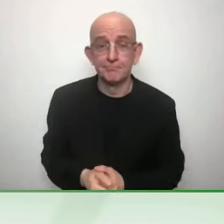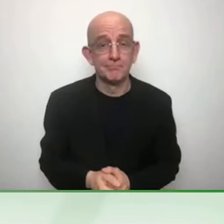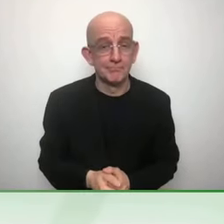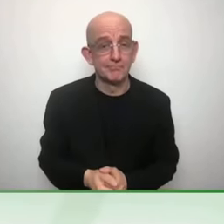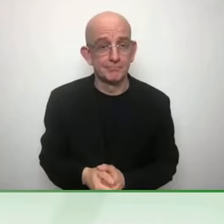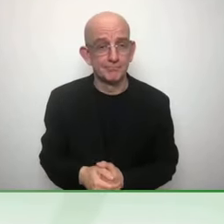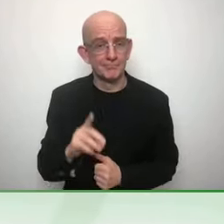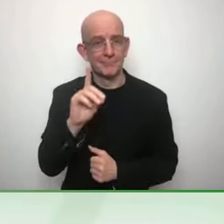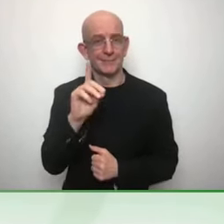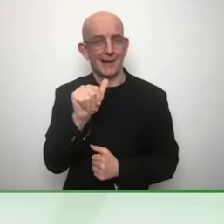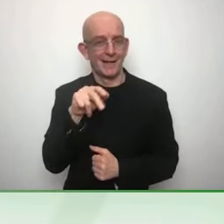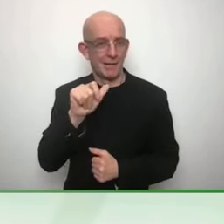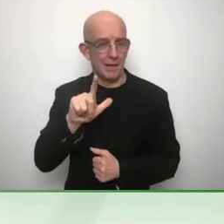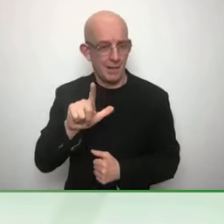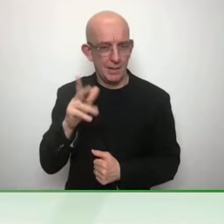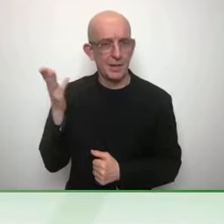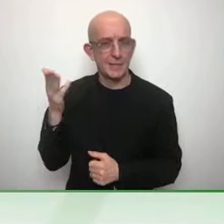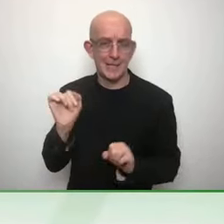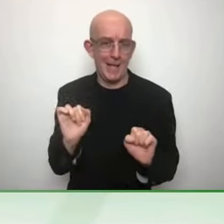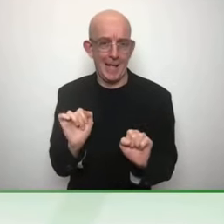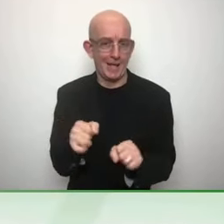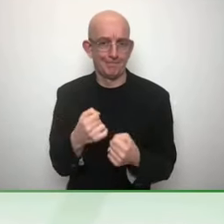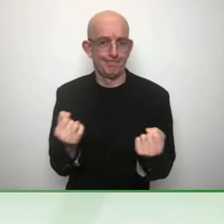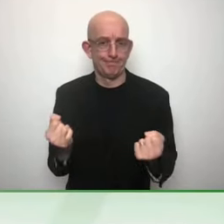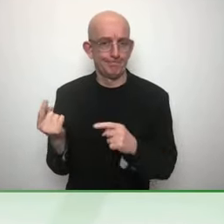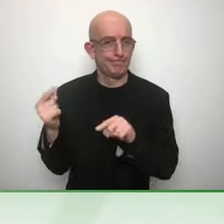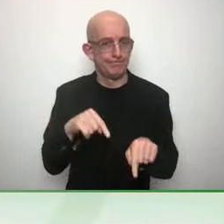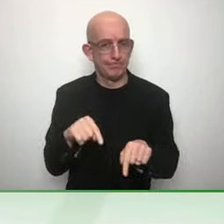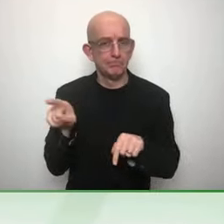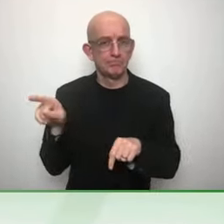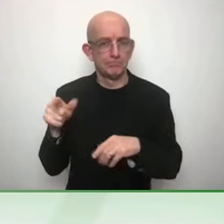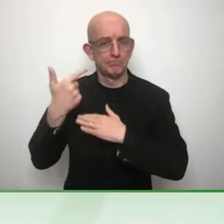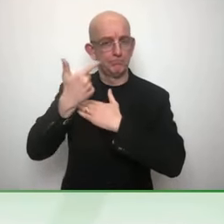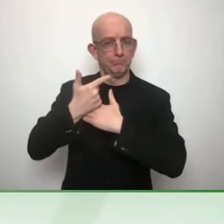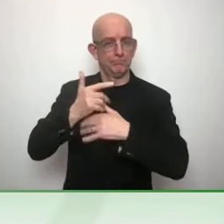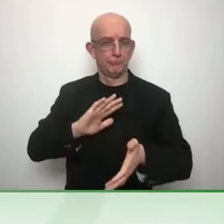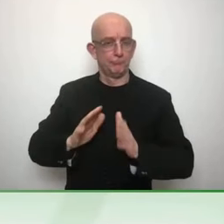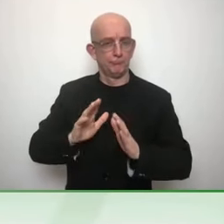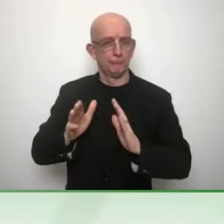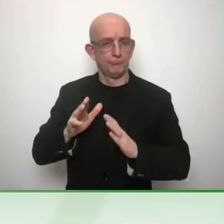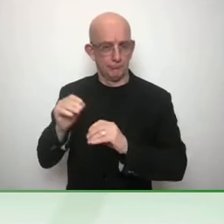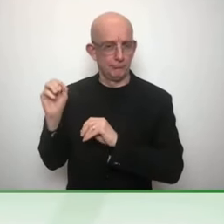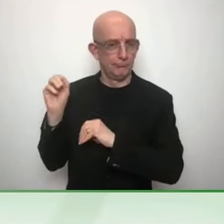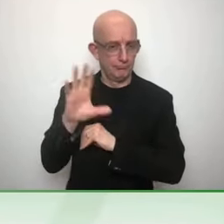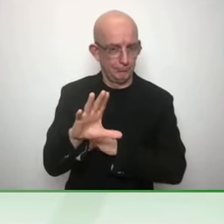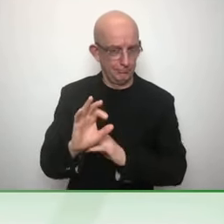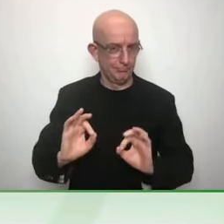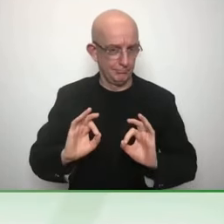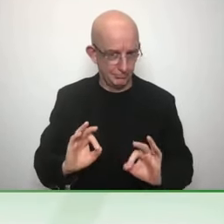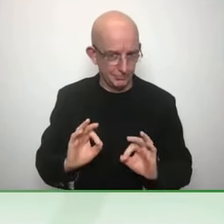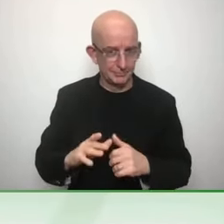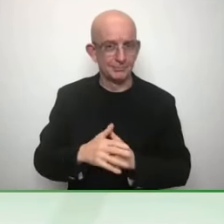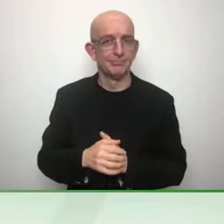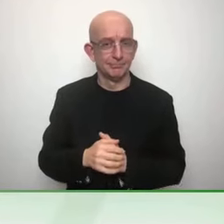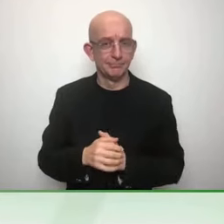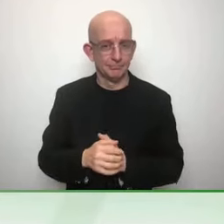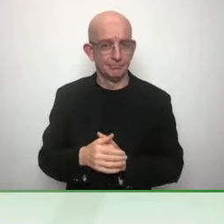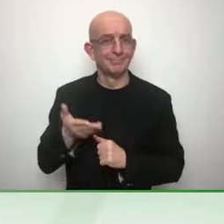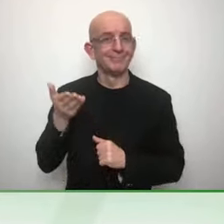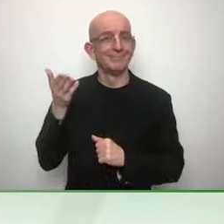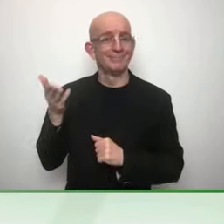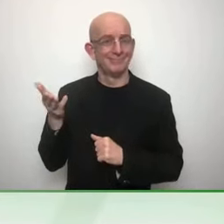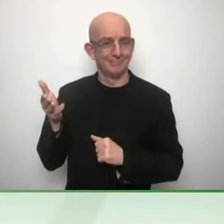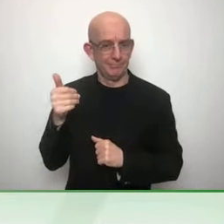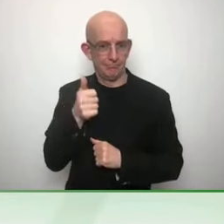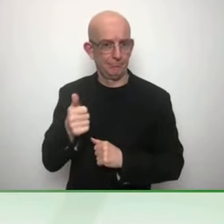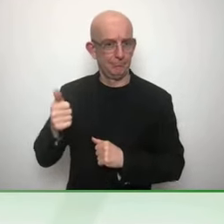Policy and Development at the United Nations Department of Economic and Social Affairs. In addition to her work at the UN, she